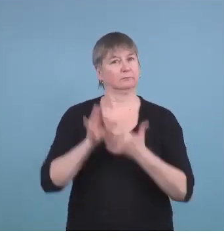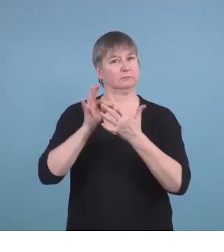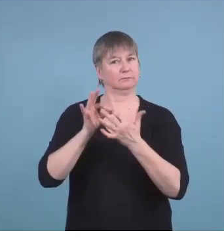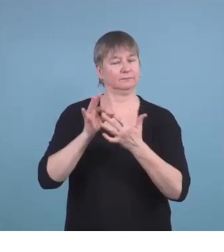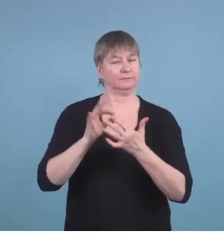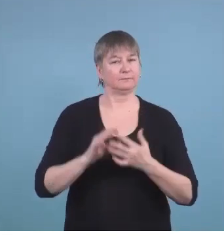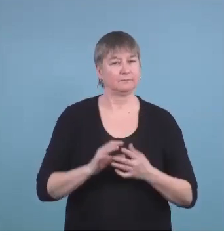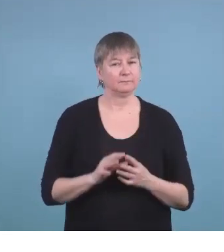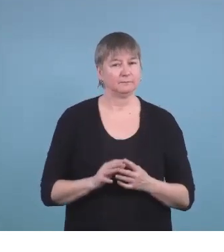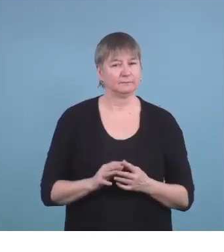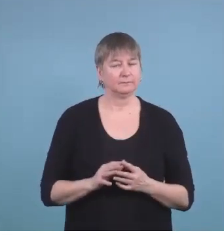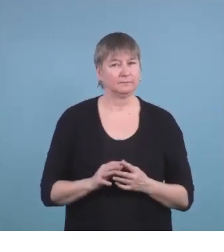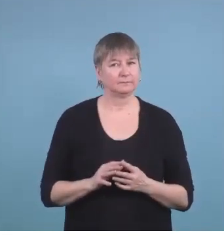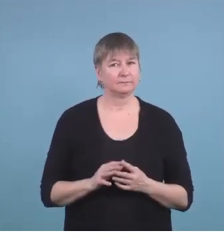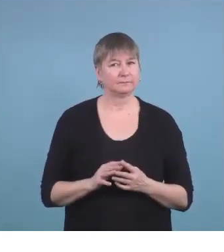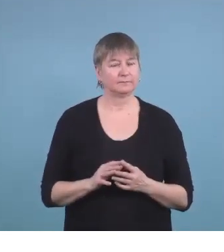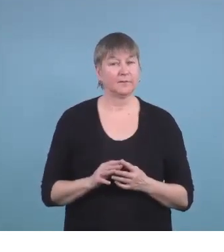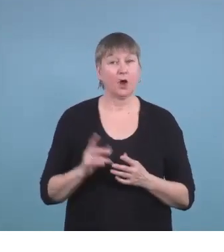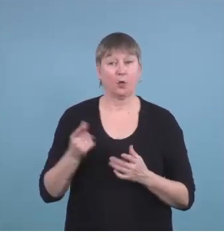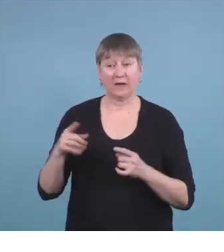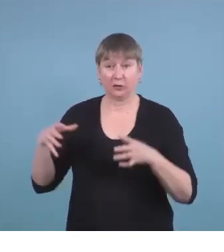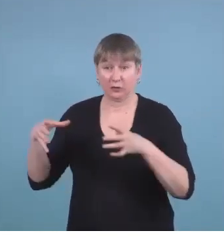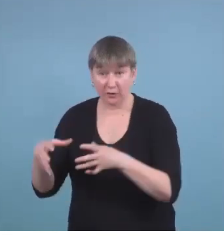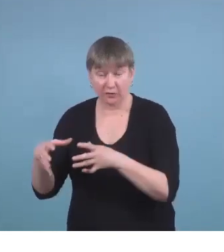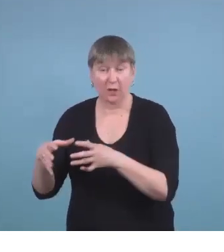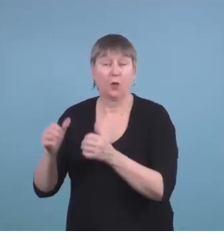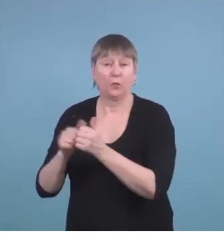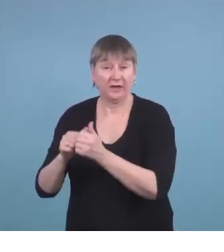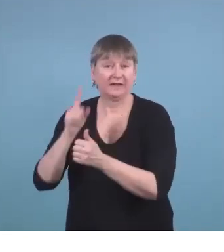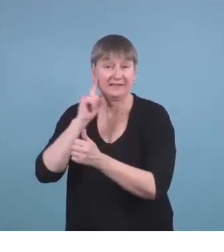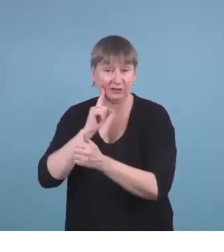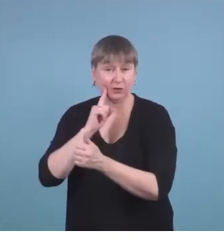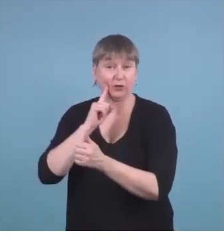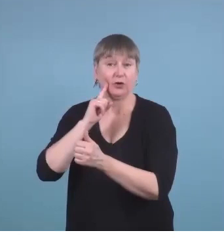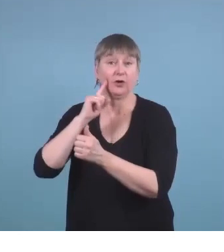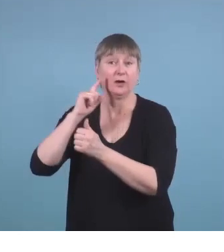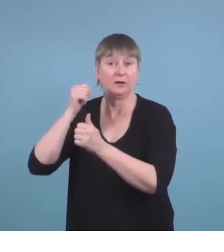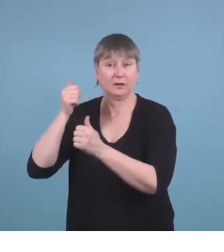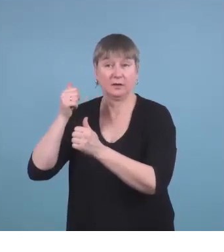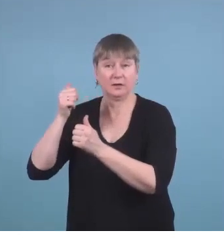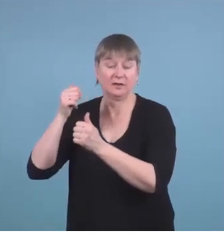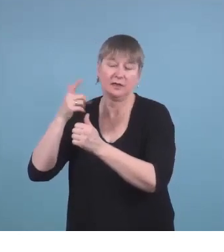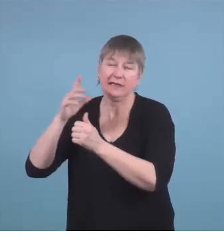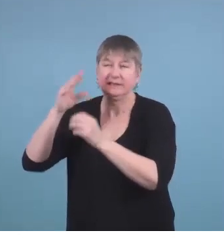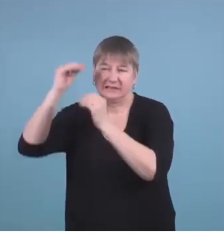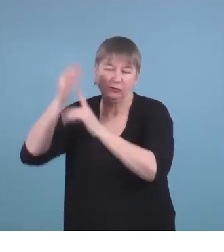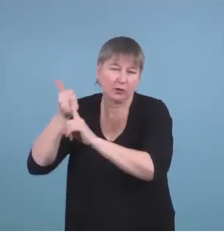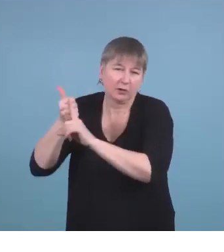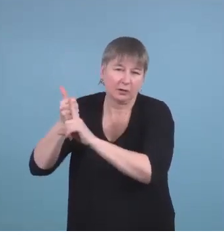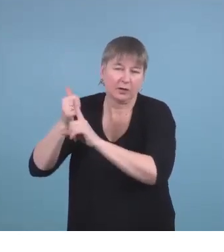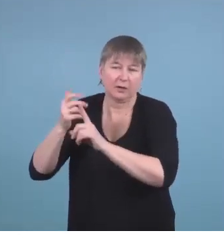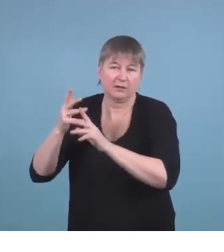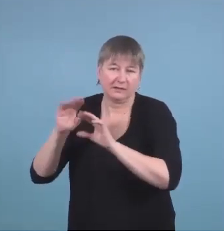in that being congregated with a teacher of the deaf at this site does not mean that you are